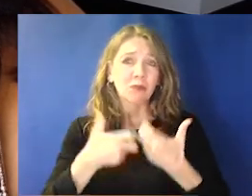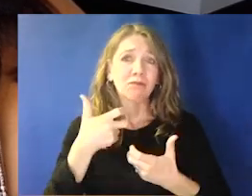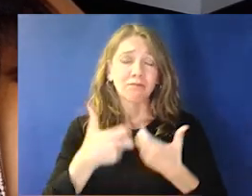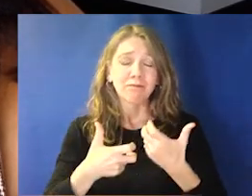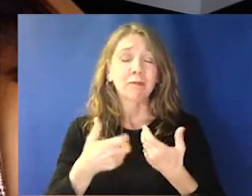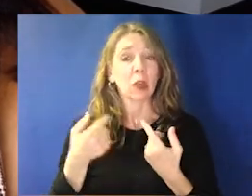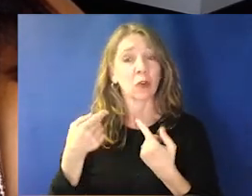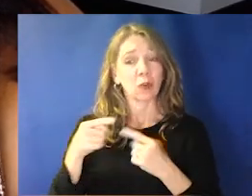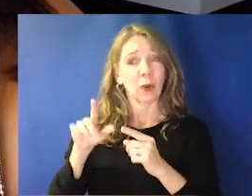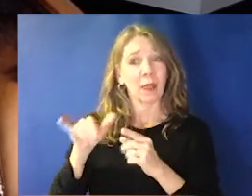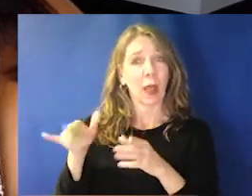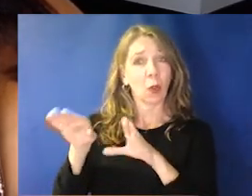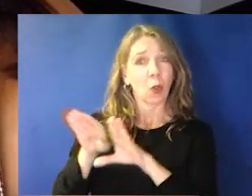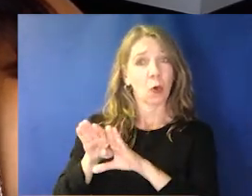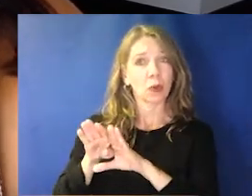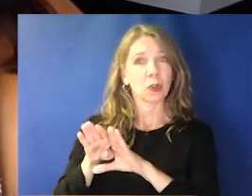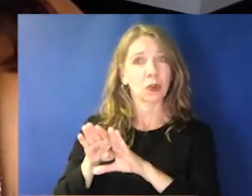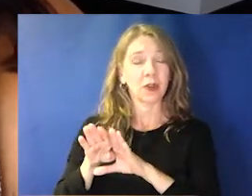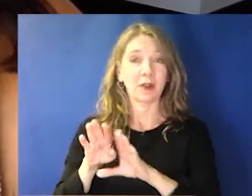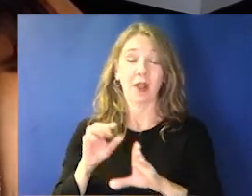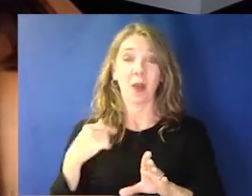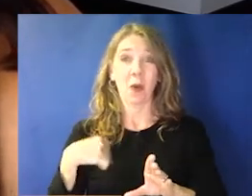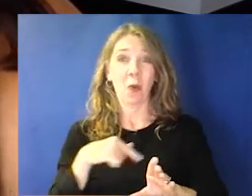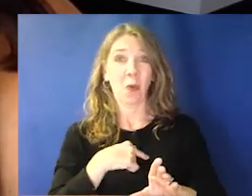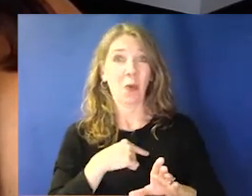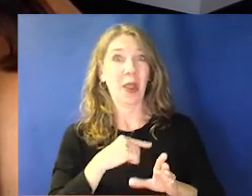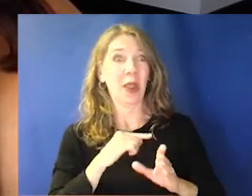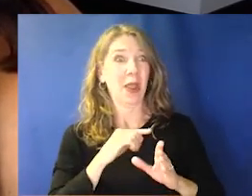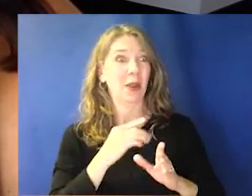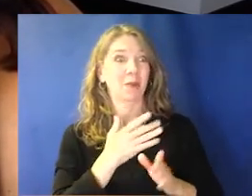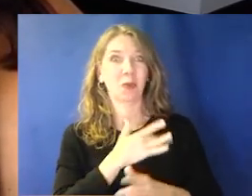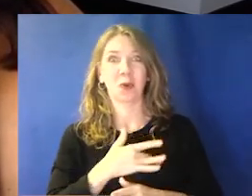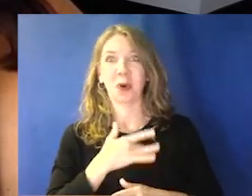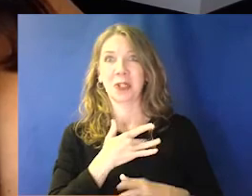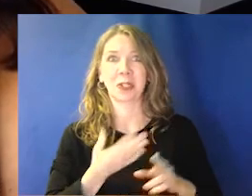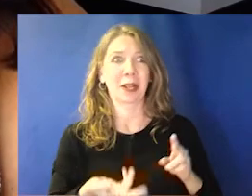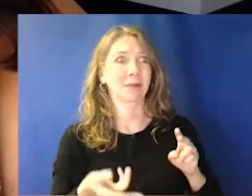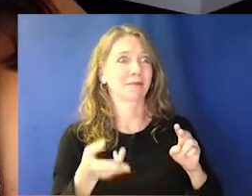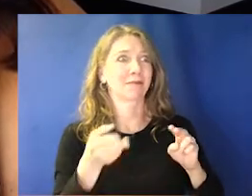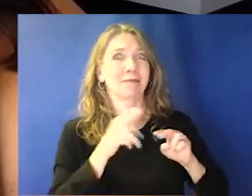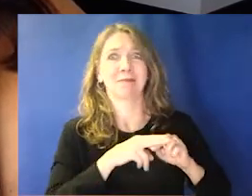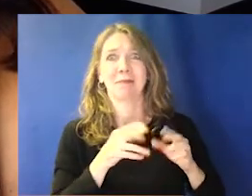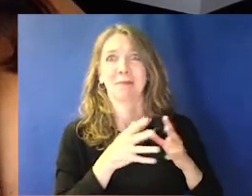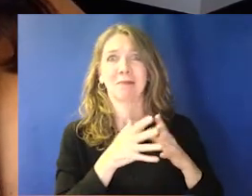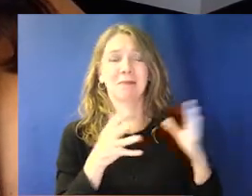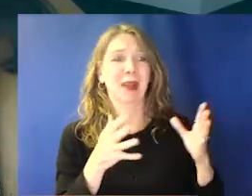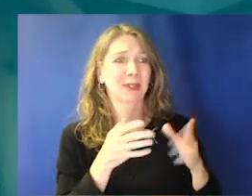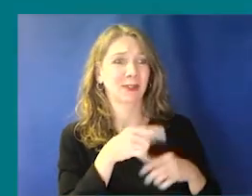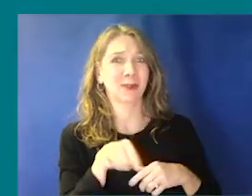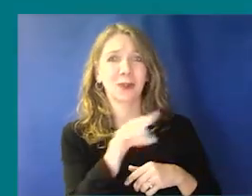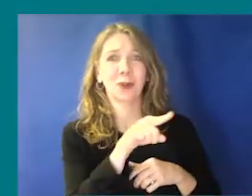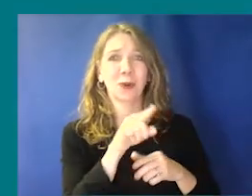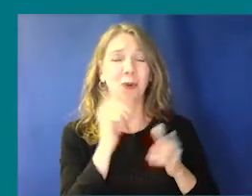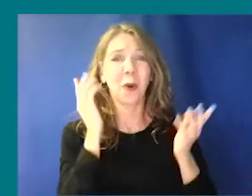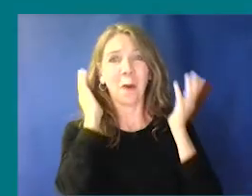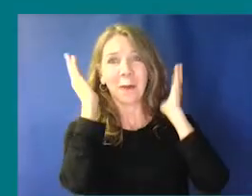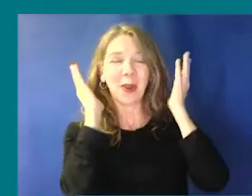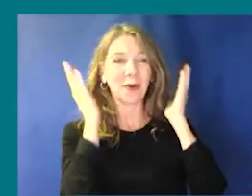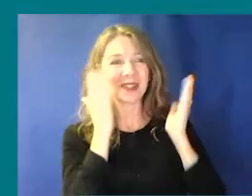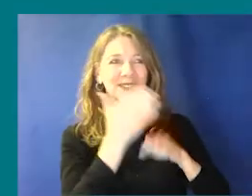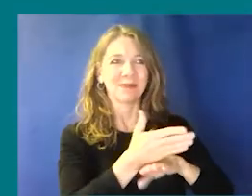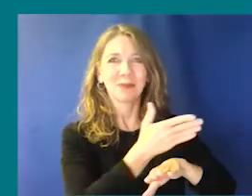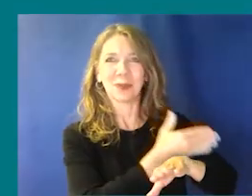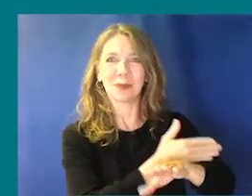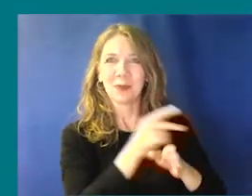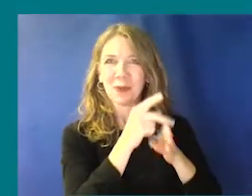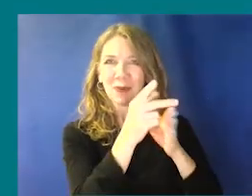During the closure, appreciation for our appearance enhancement professionals grew for many New Yorkers, myself included. Thank